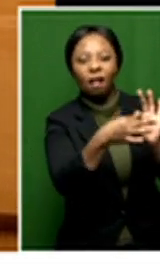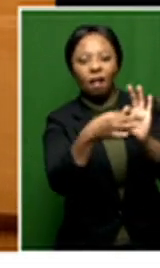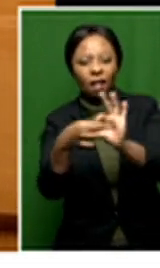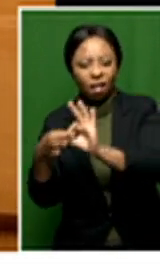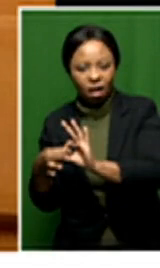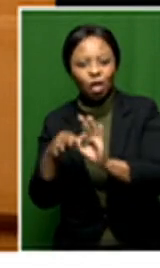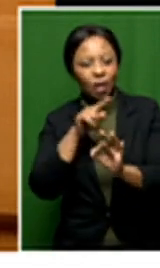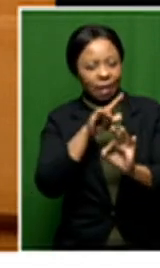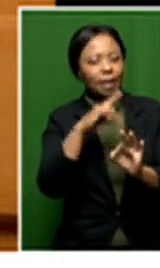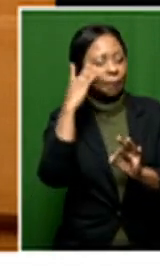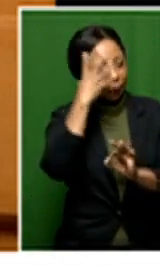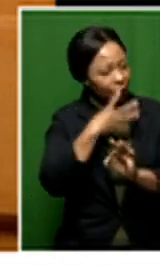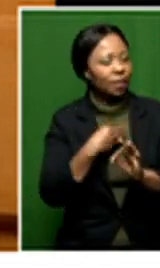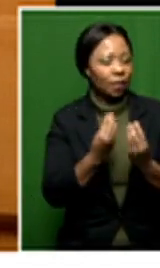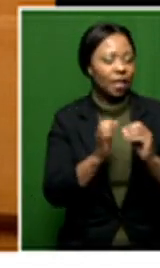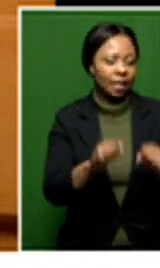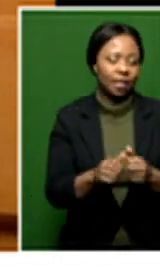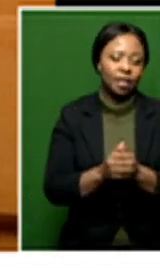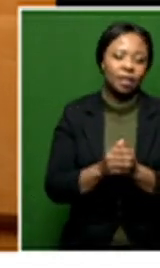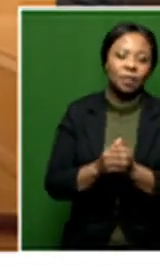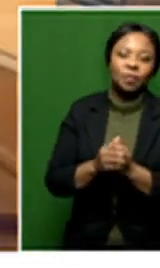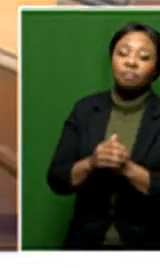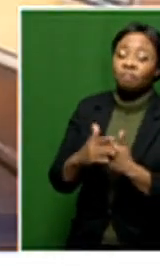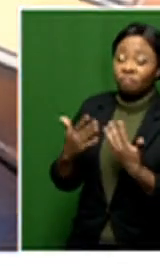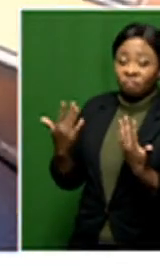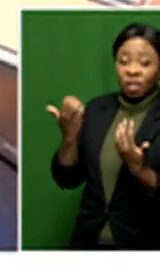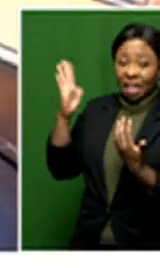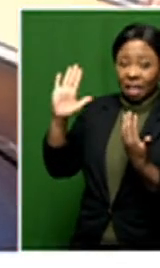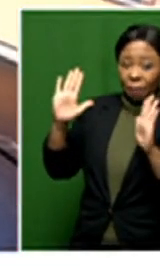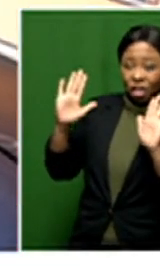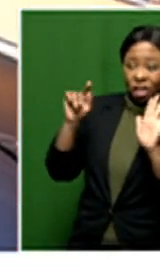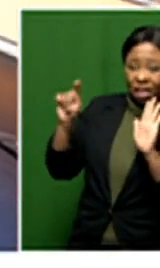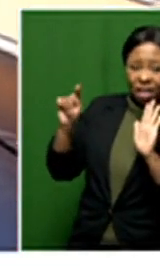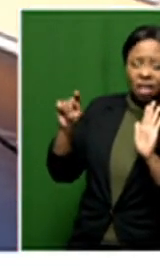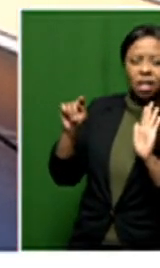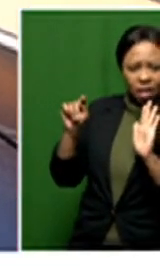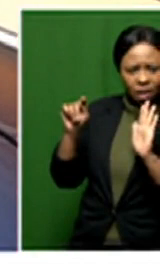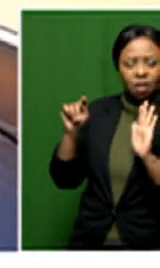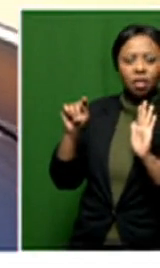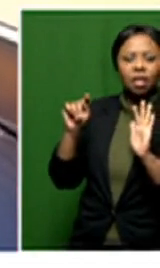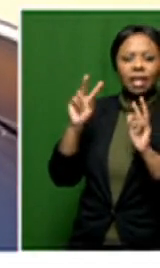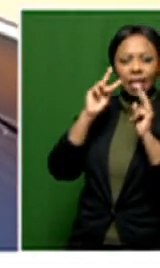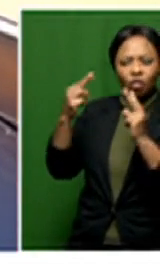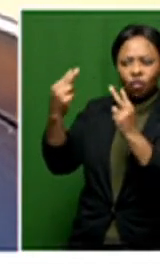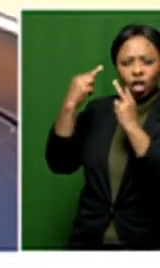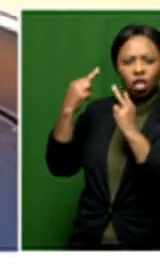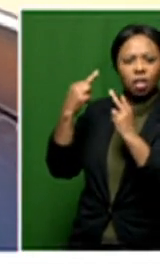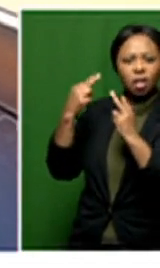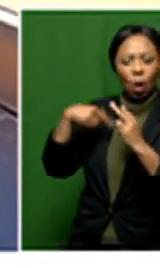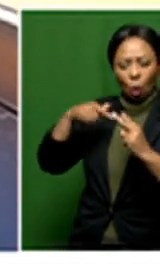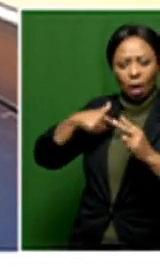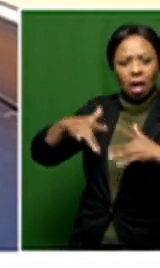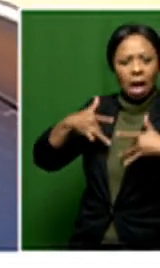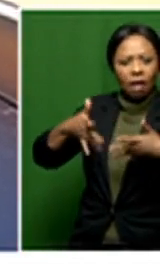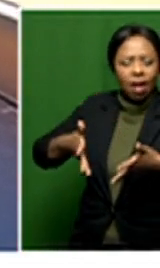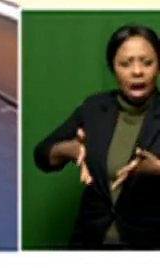beautiful thing. And I suppose then that this exhibition is a reflection of what we're going through because, you know, clearly South